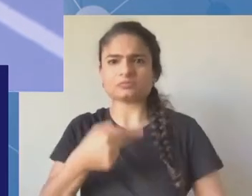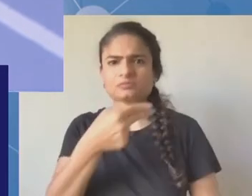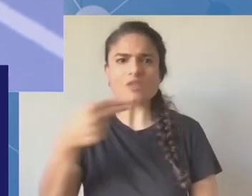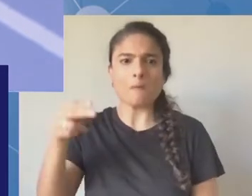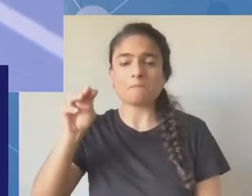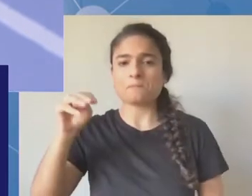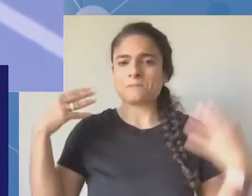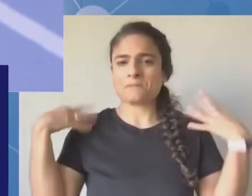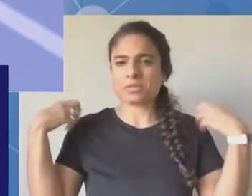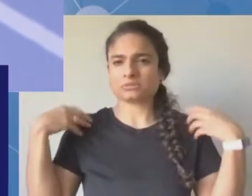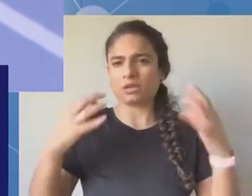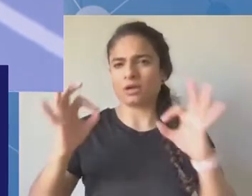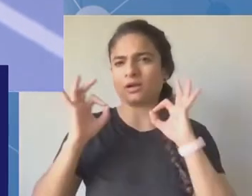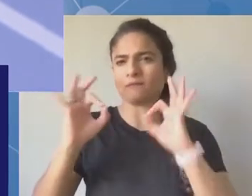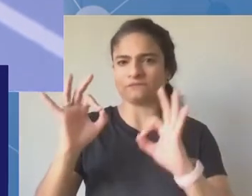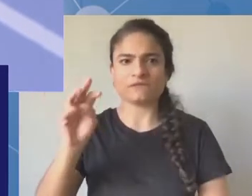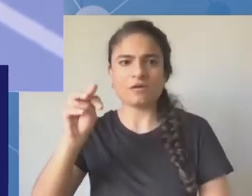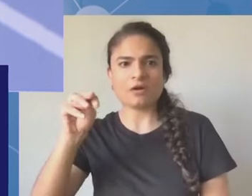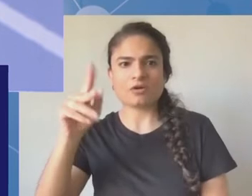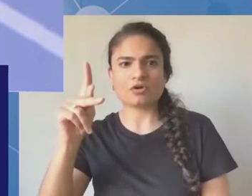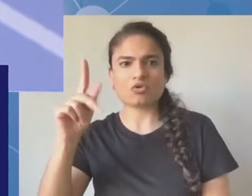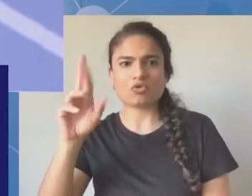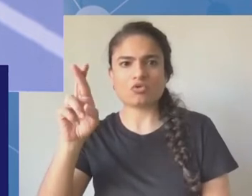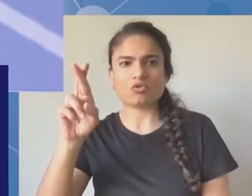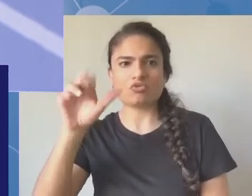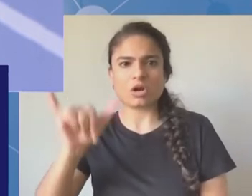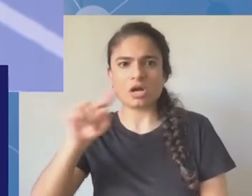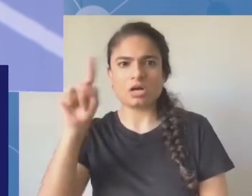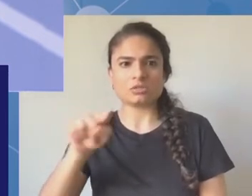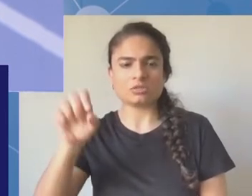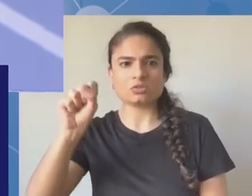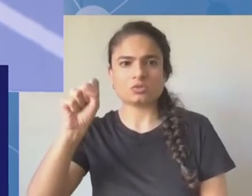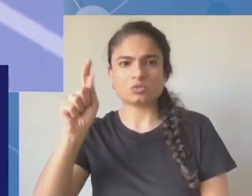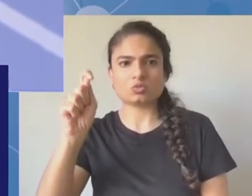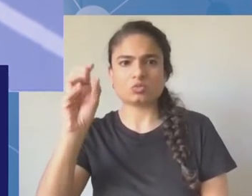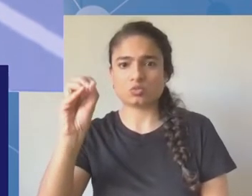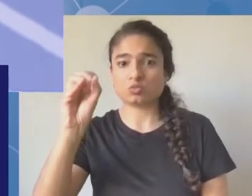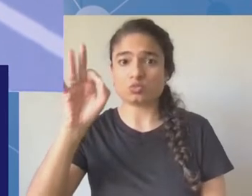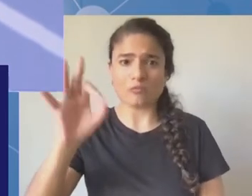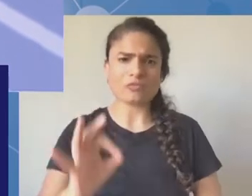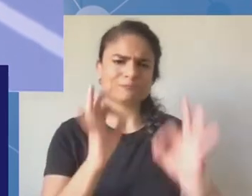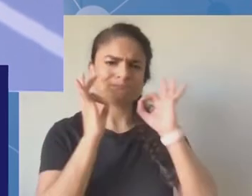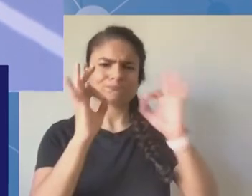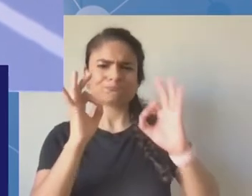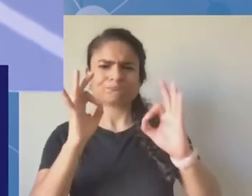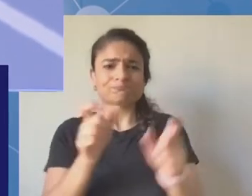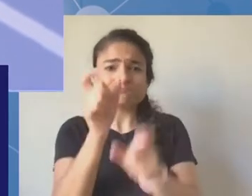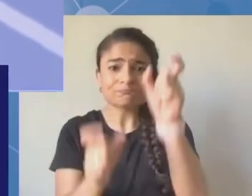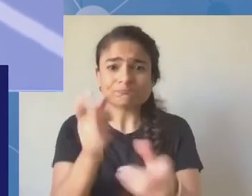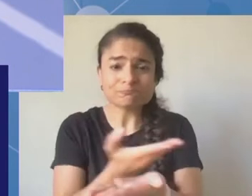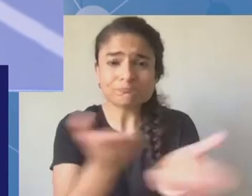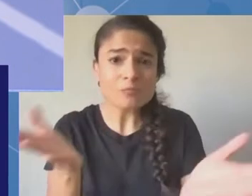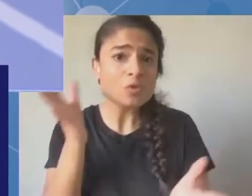us the whole week and I'm really looking forward for your comments or suggestions. Thank you. Thank you very much,